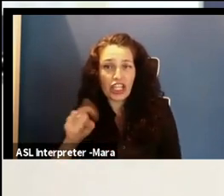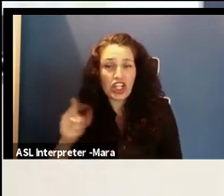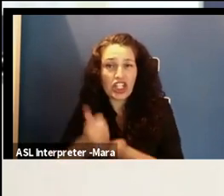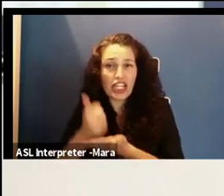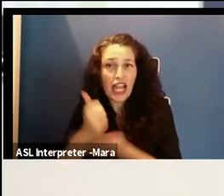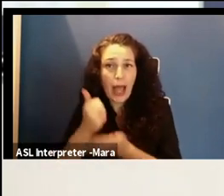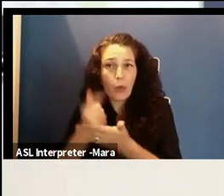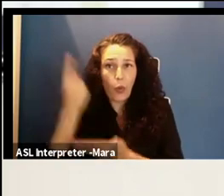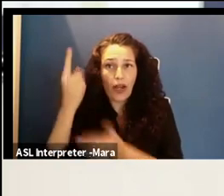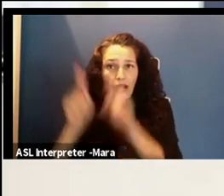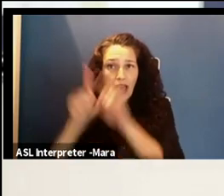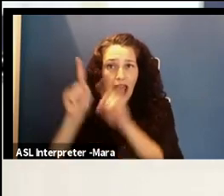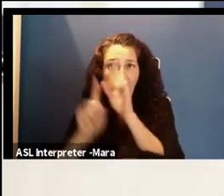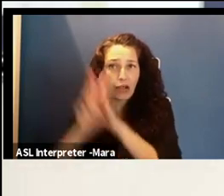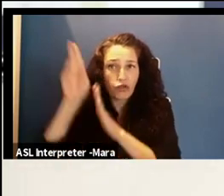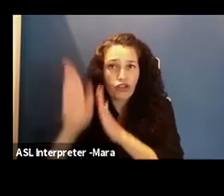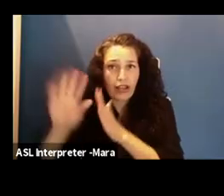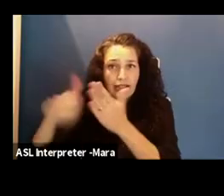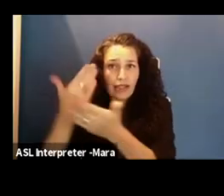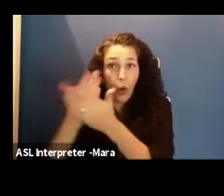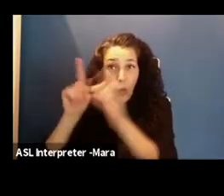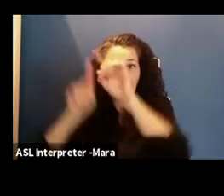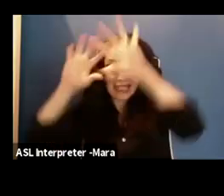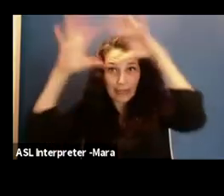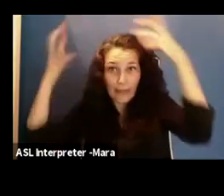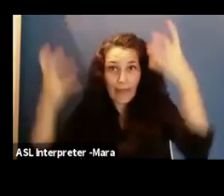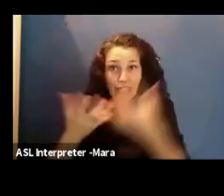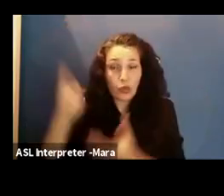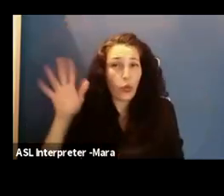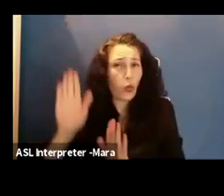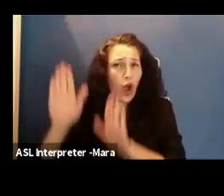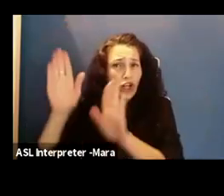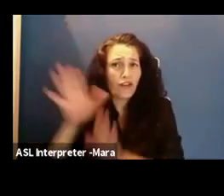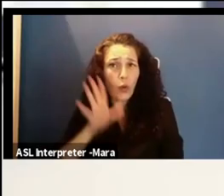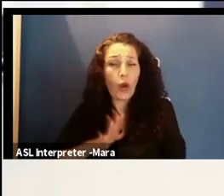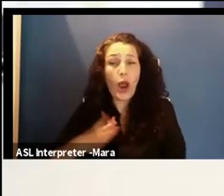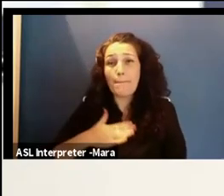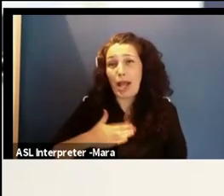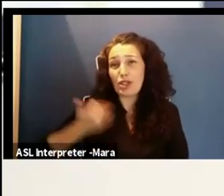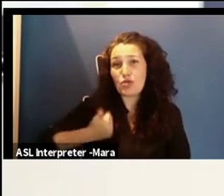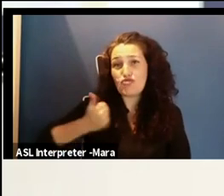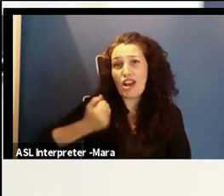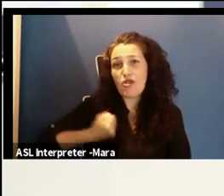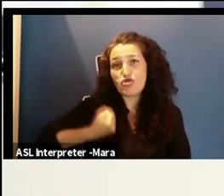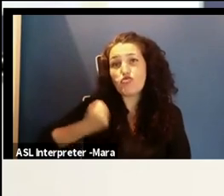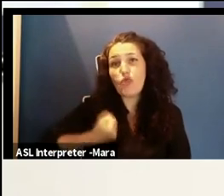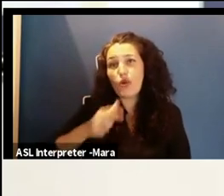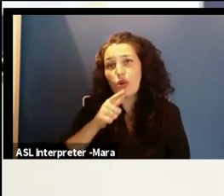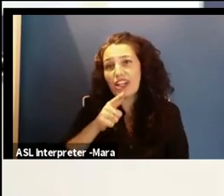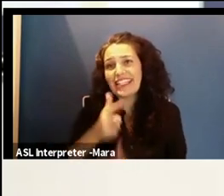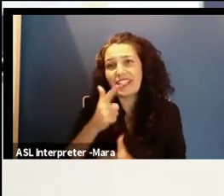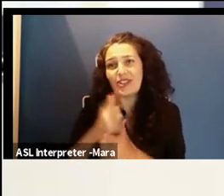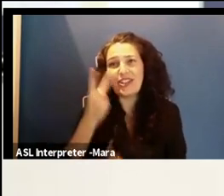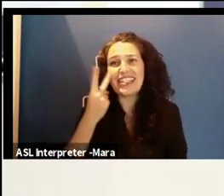into orbit, into outer space. And so she's wonderful. She's also one of my sorority sisters. And you can see the pink and green in the